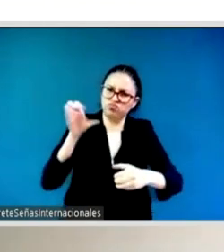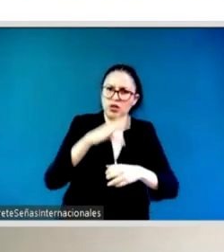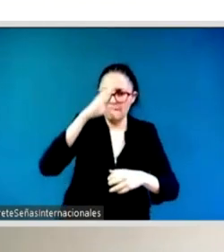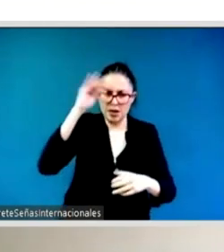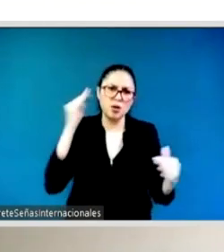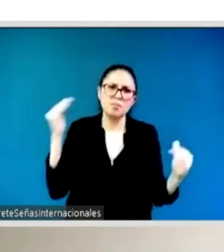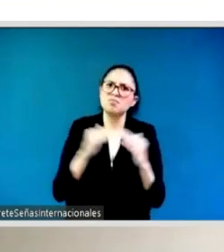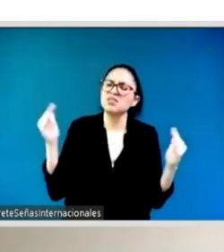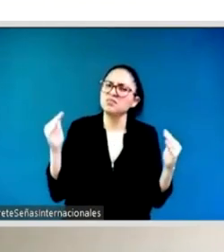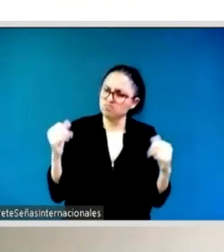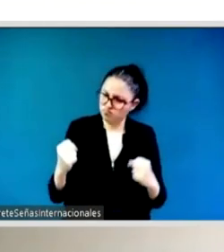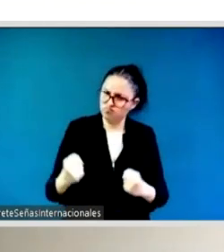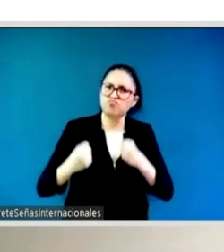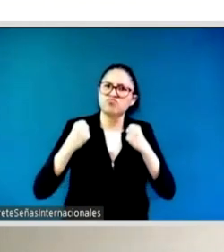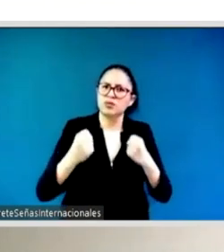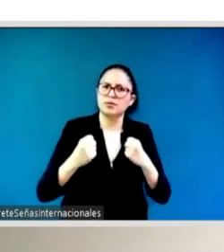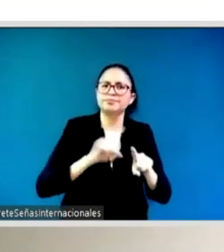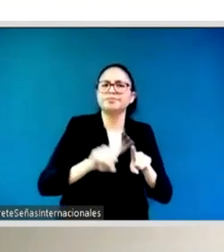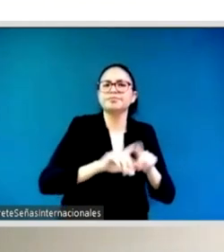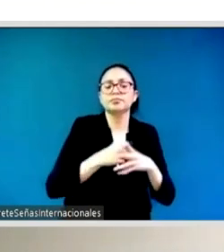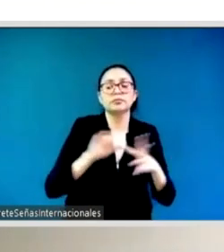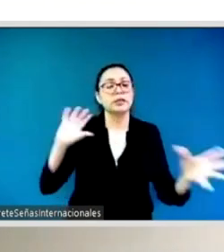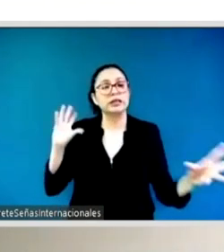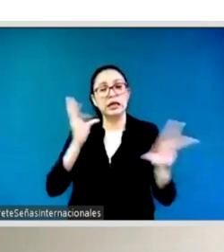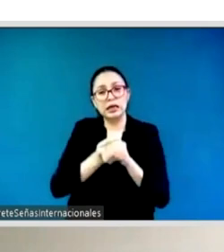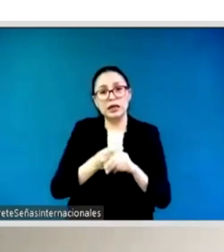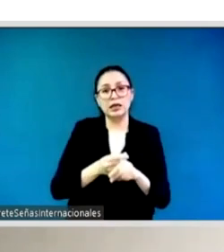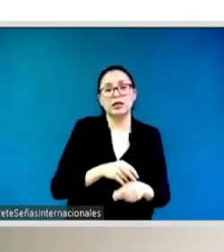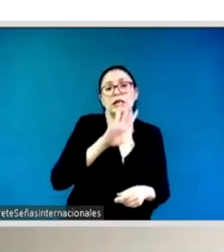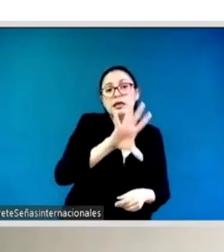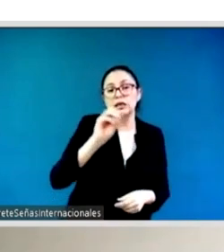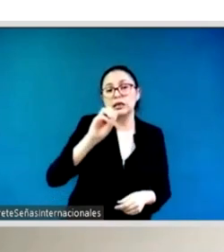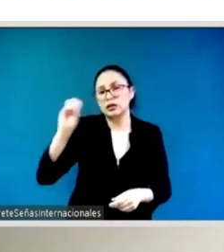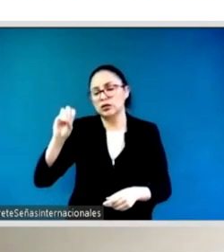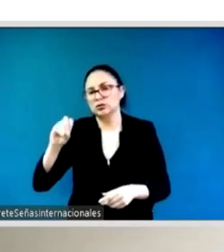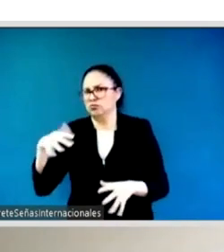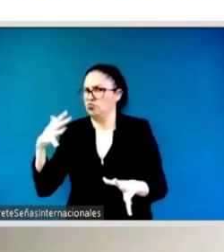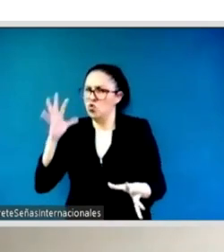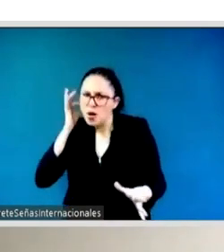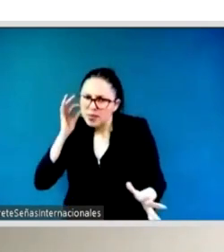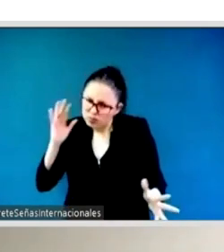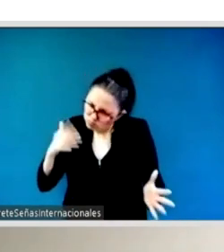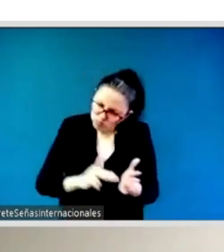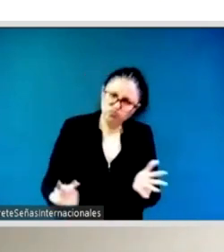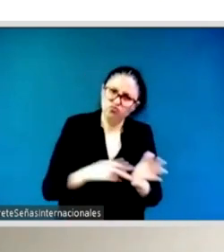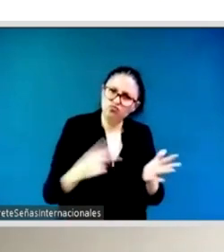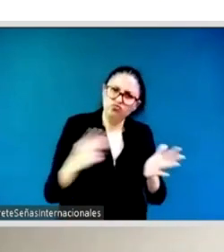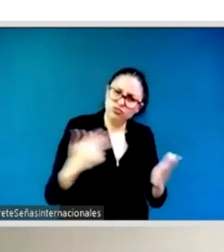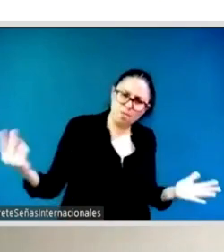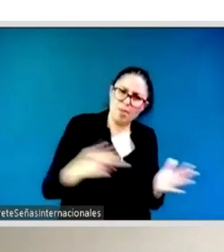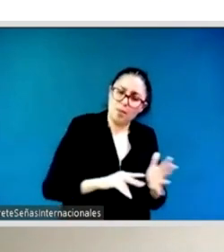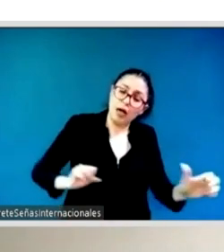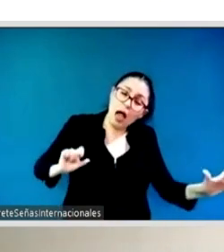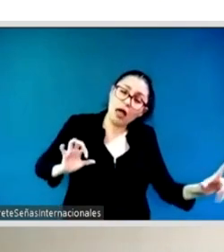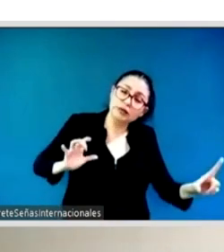so it's historically that we did it yes well what we suffer still is that the coordinators still are